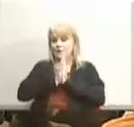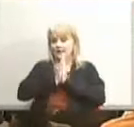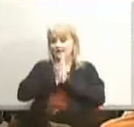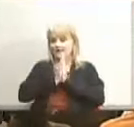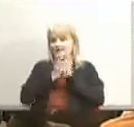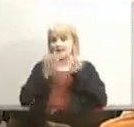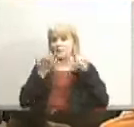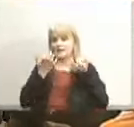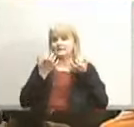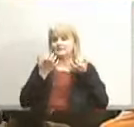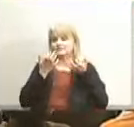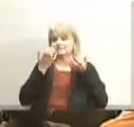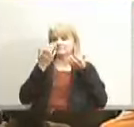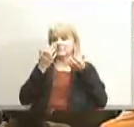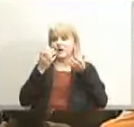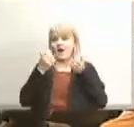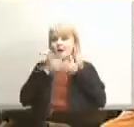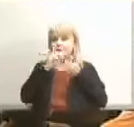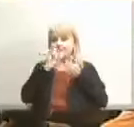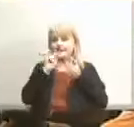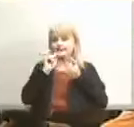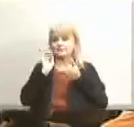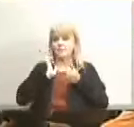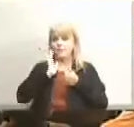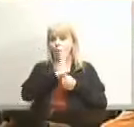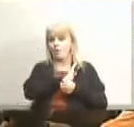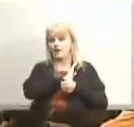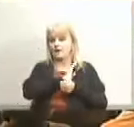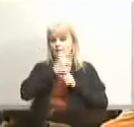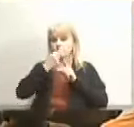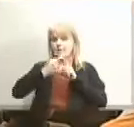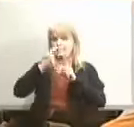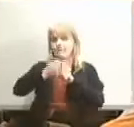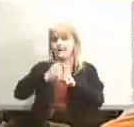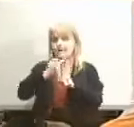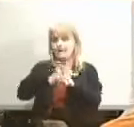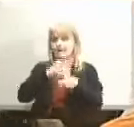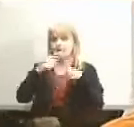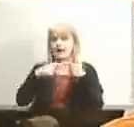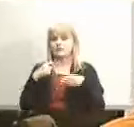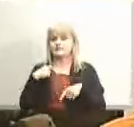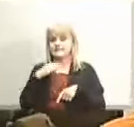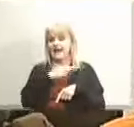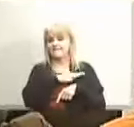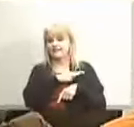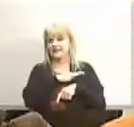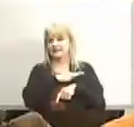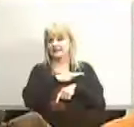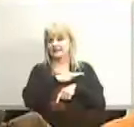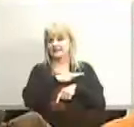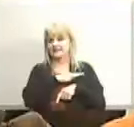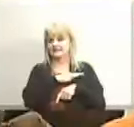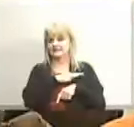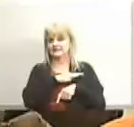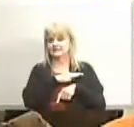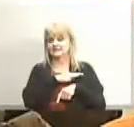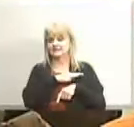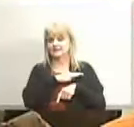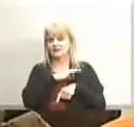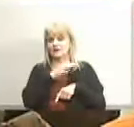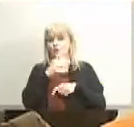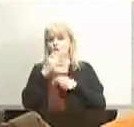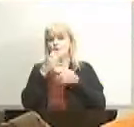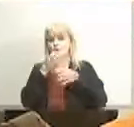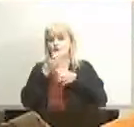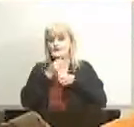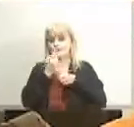to be updated on a monthly basis on staffing we received one report on staffing at when i requested it at